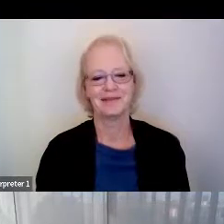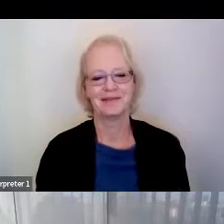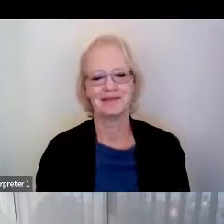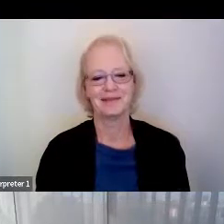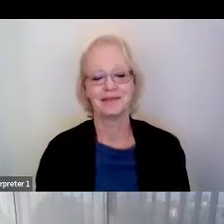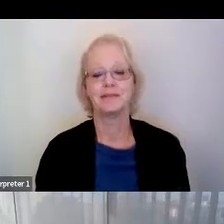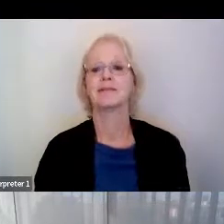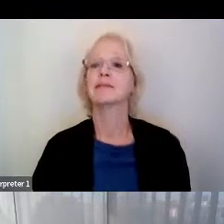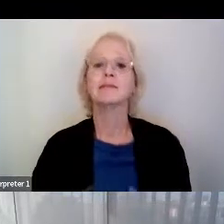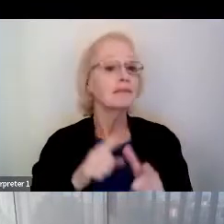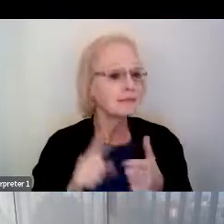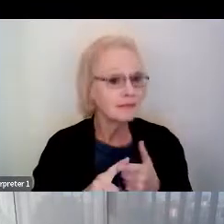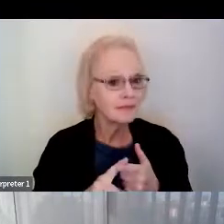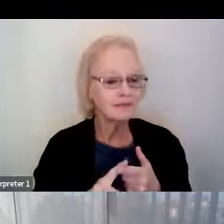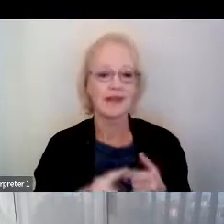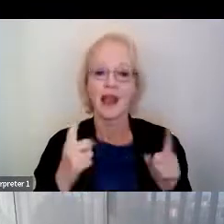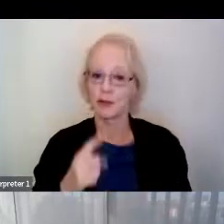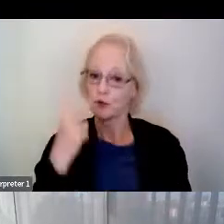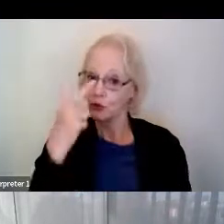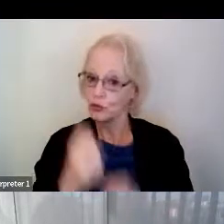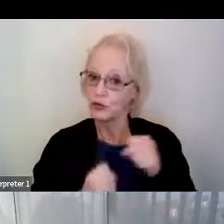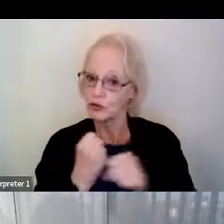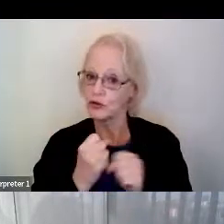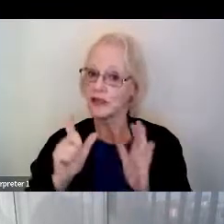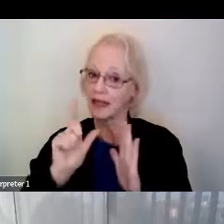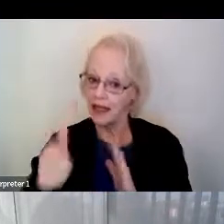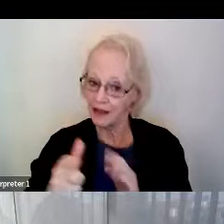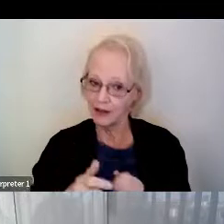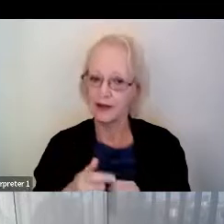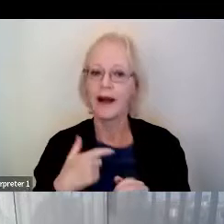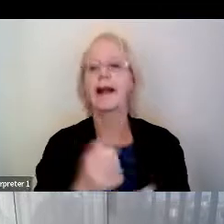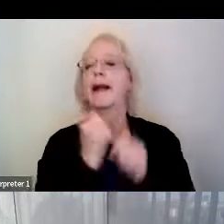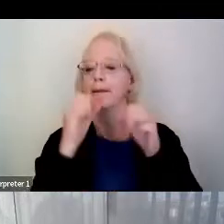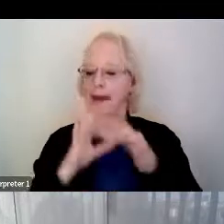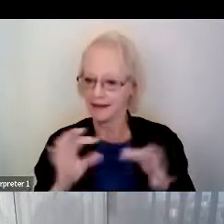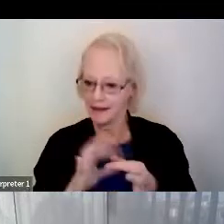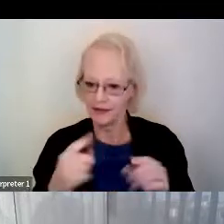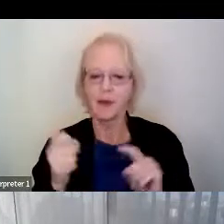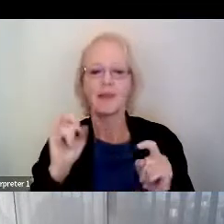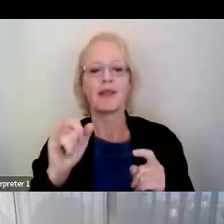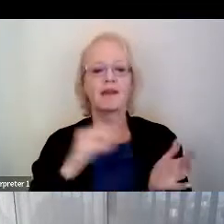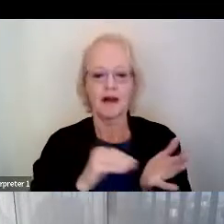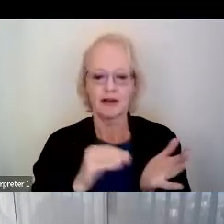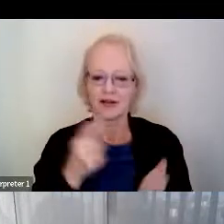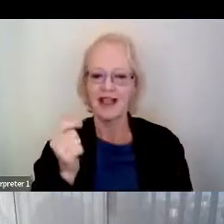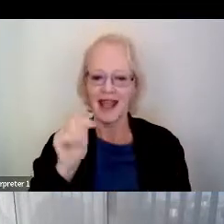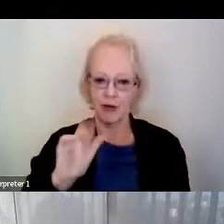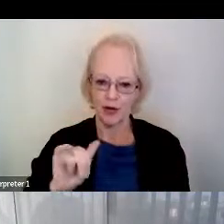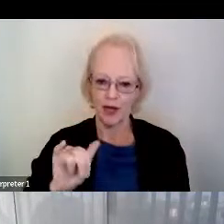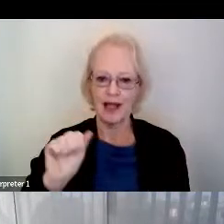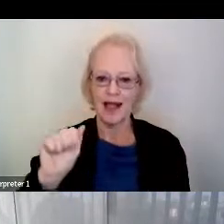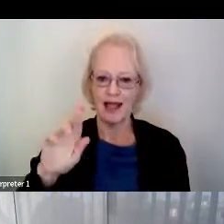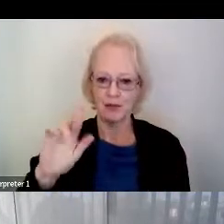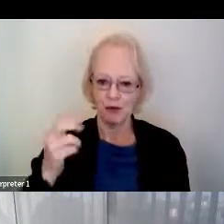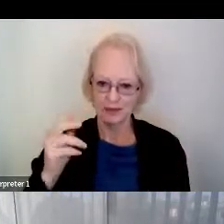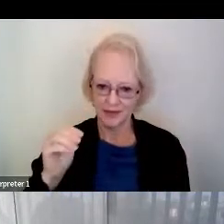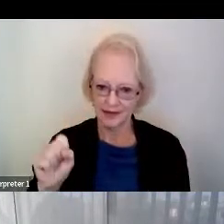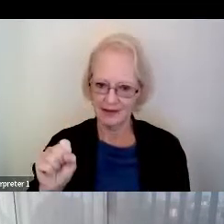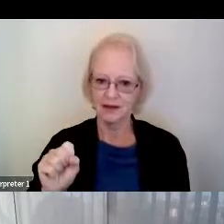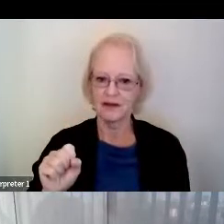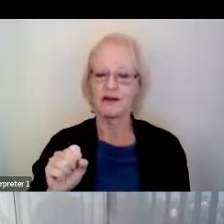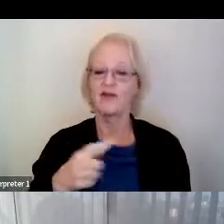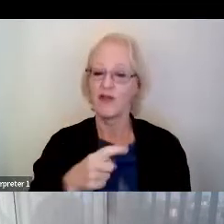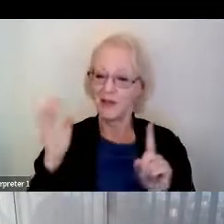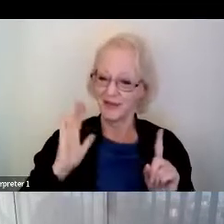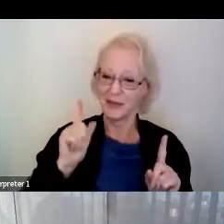Then, two years later, a message from that doctor, Gary Abrams of 2016, dropped into my inbox.